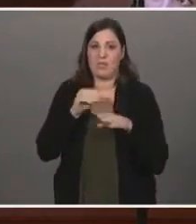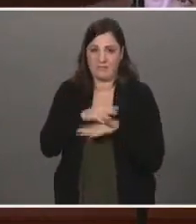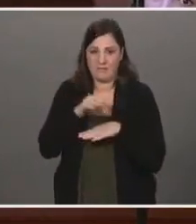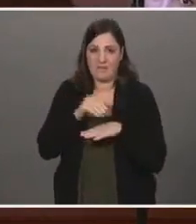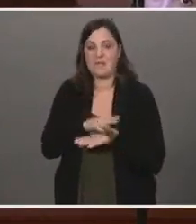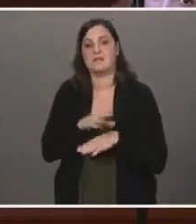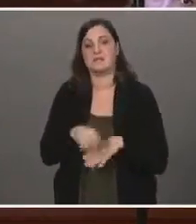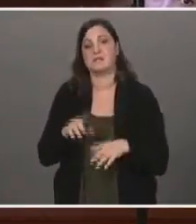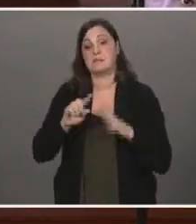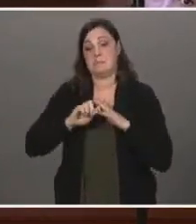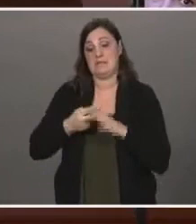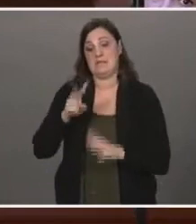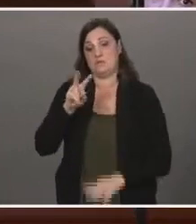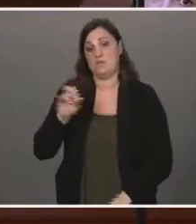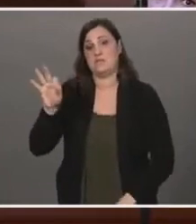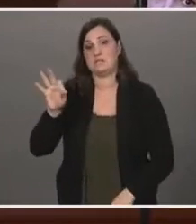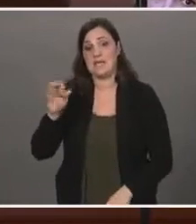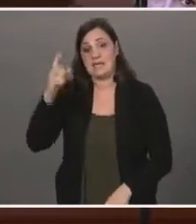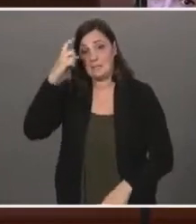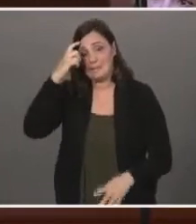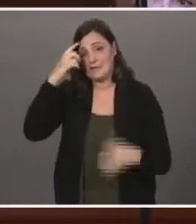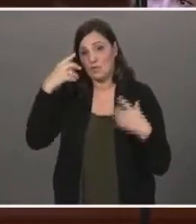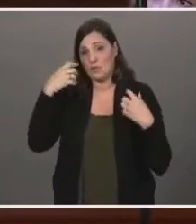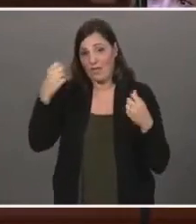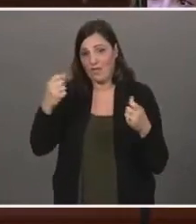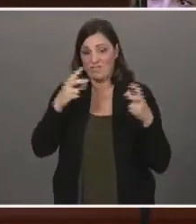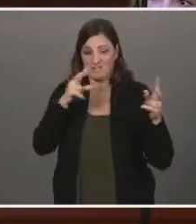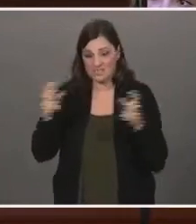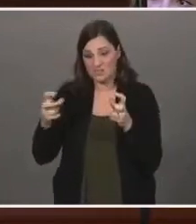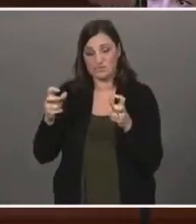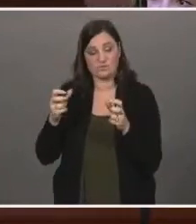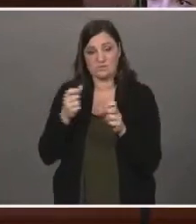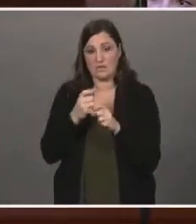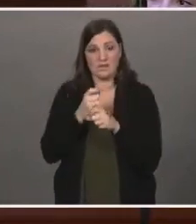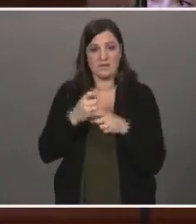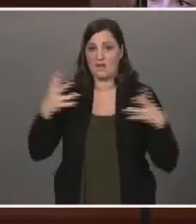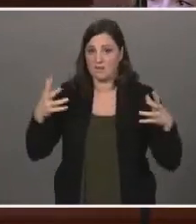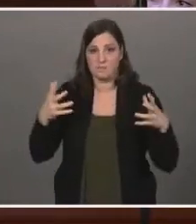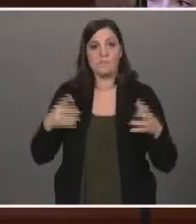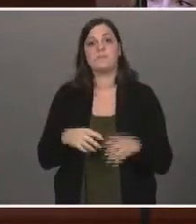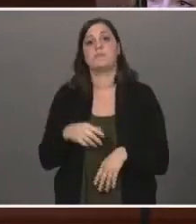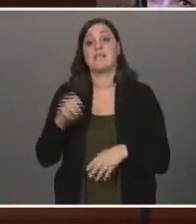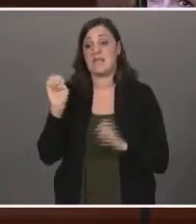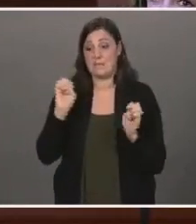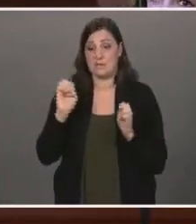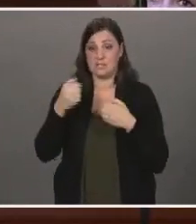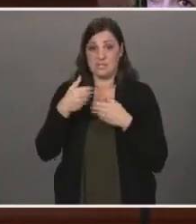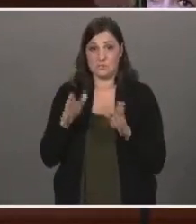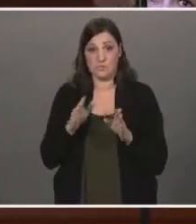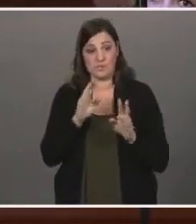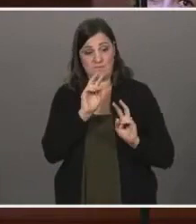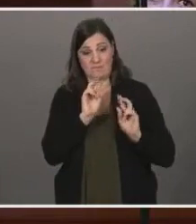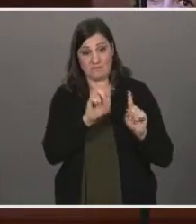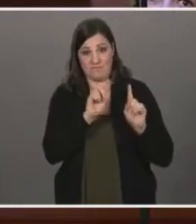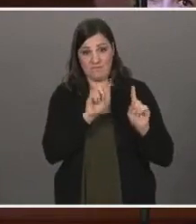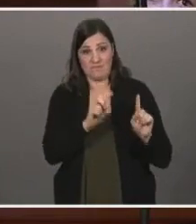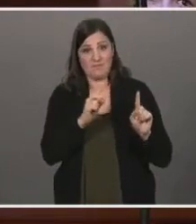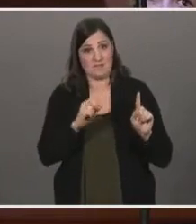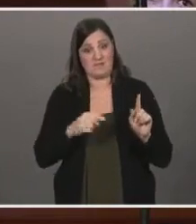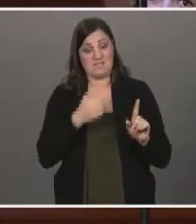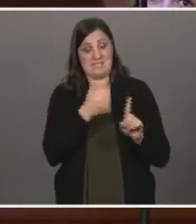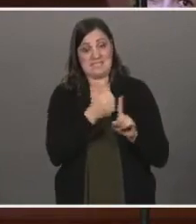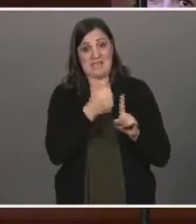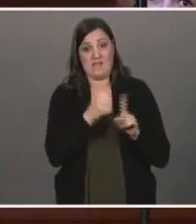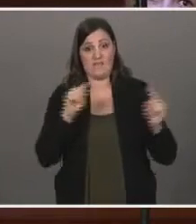Beginning in 2009, mental health issues among students exploded. Emergency room visits for self-harm by young people between